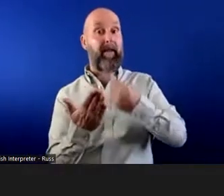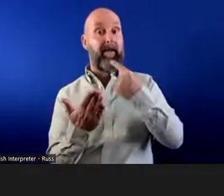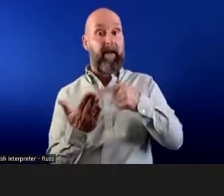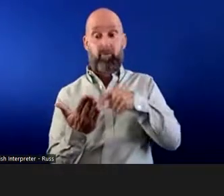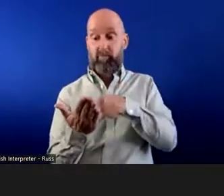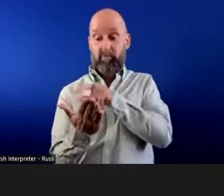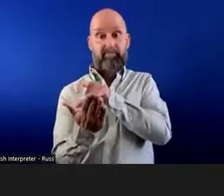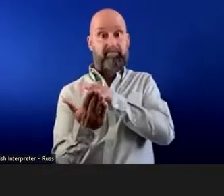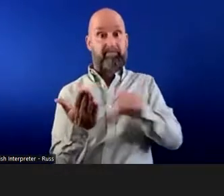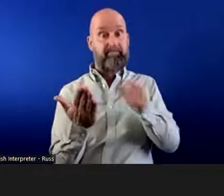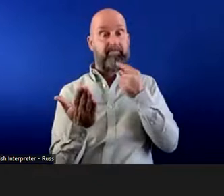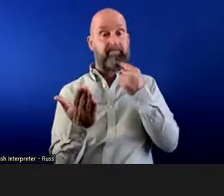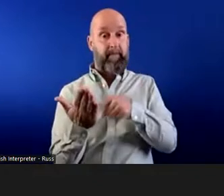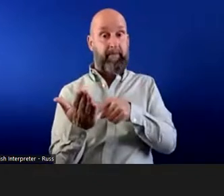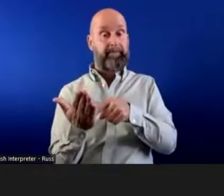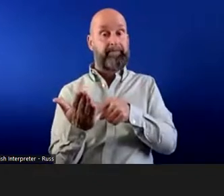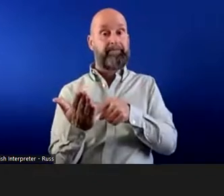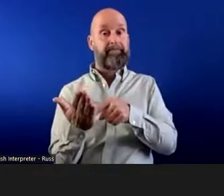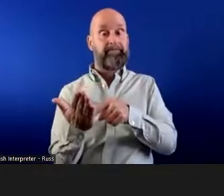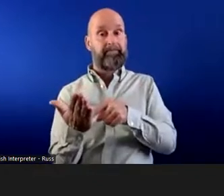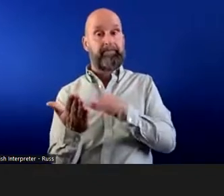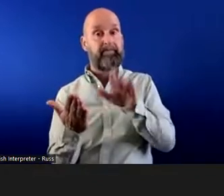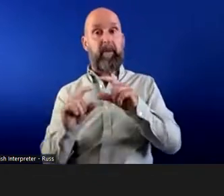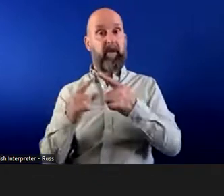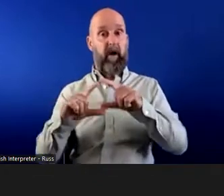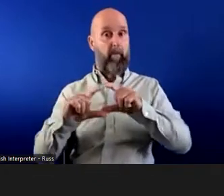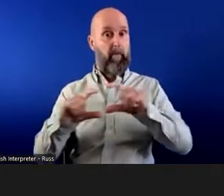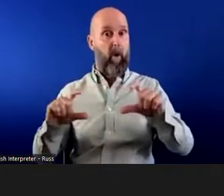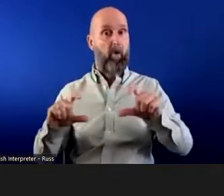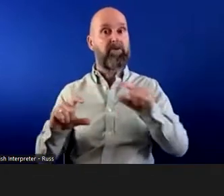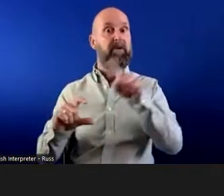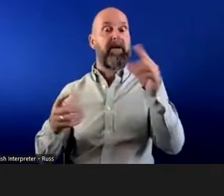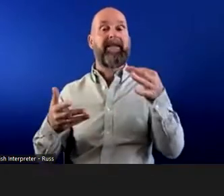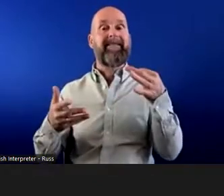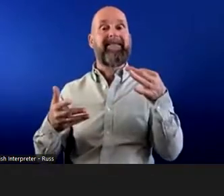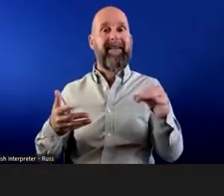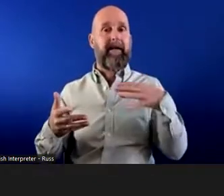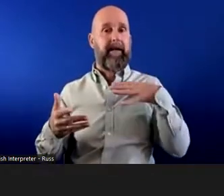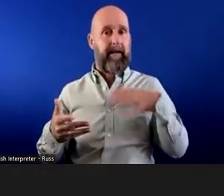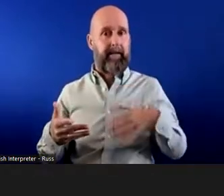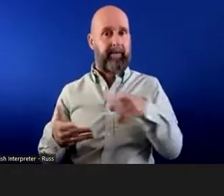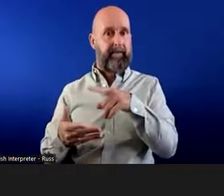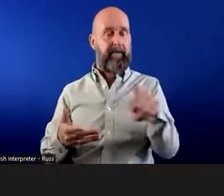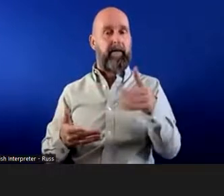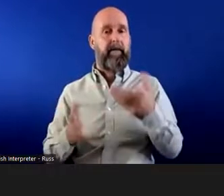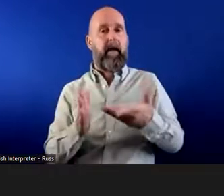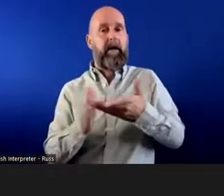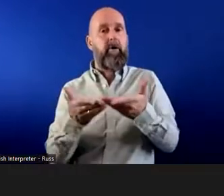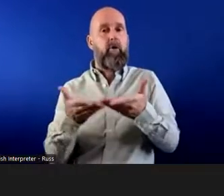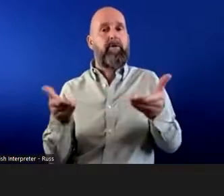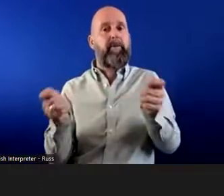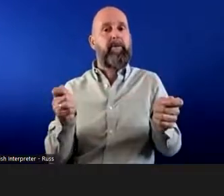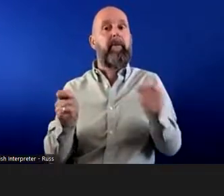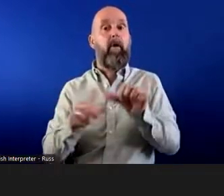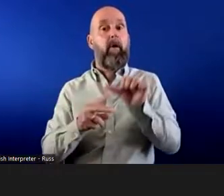for there to be a box, perhaps, for the applicant to tick if they do, just to say whether they do require adjustments to the recruitment